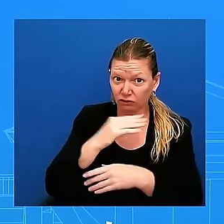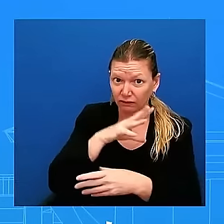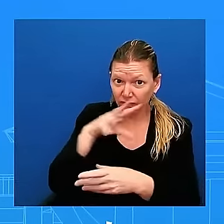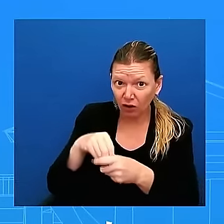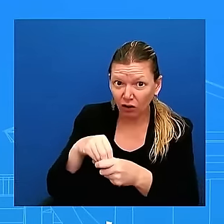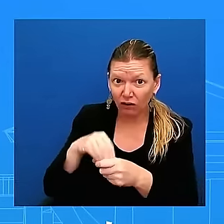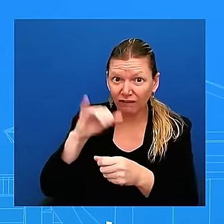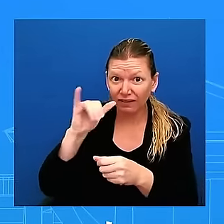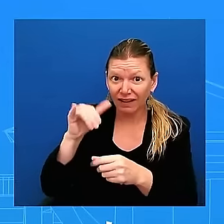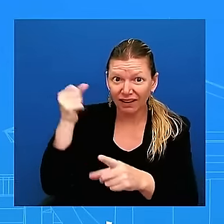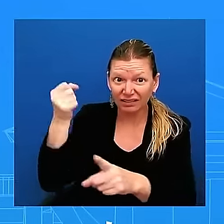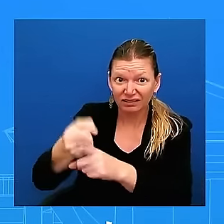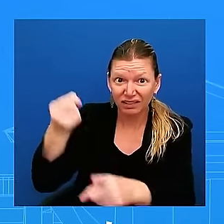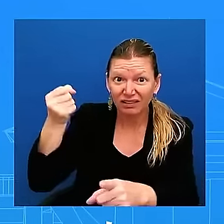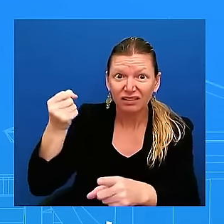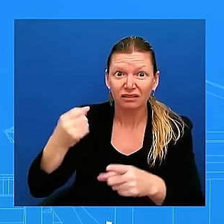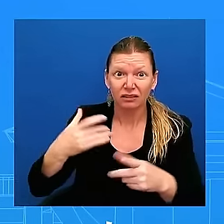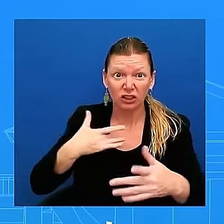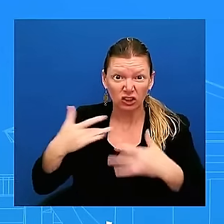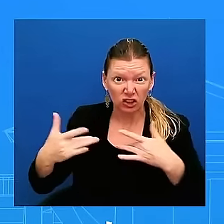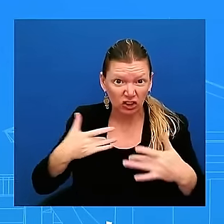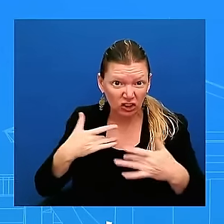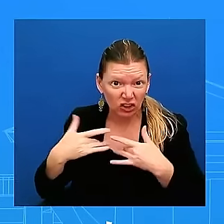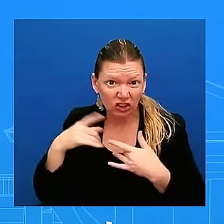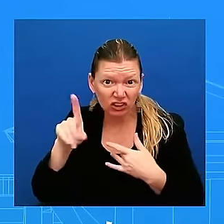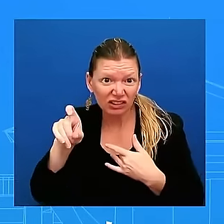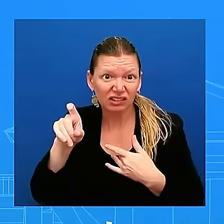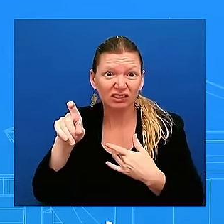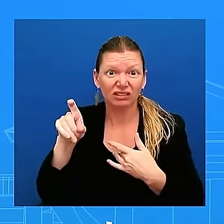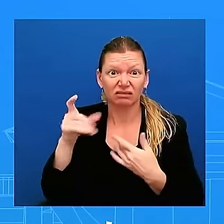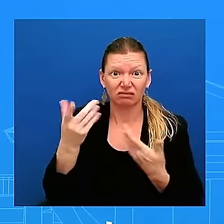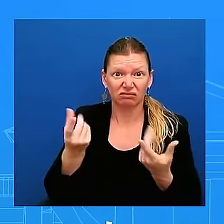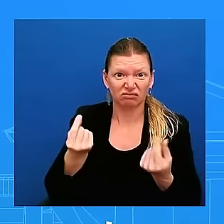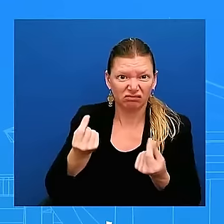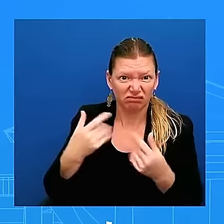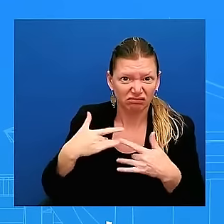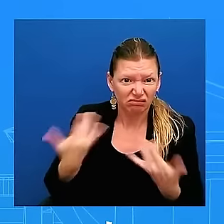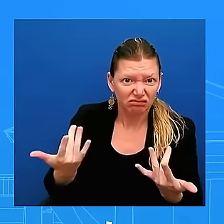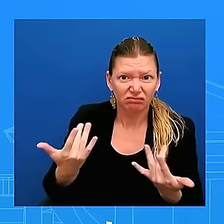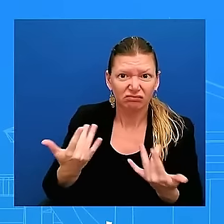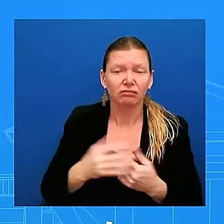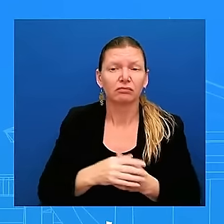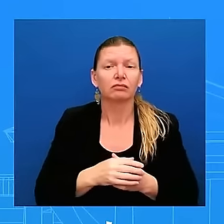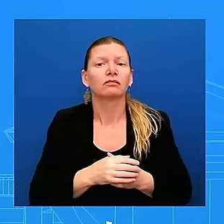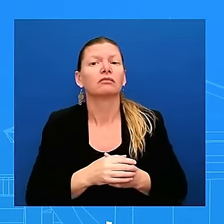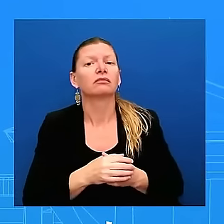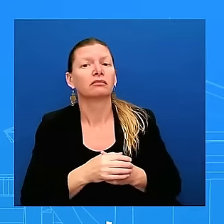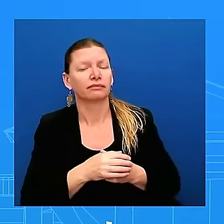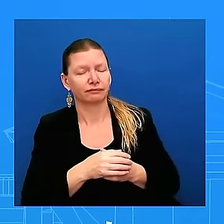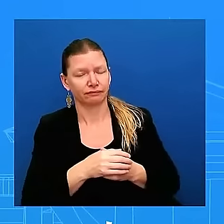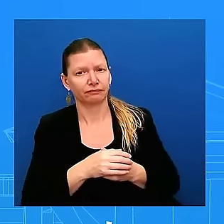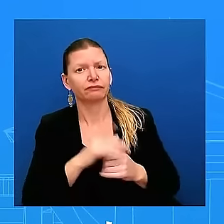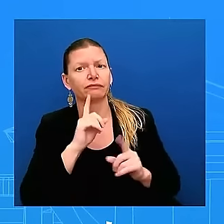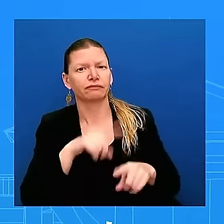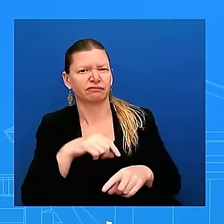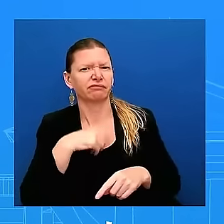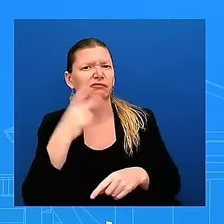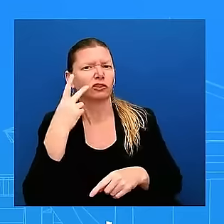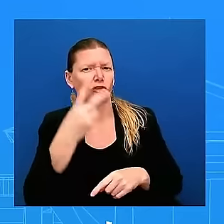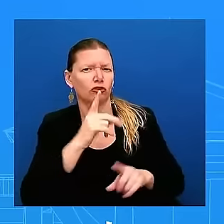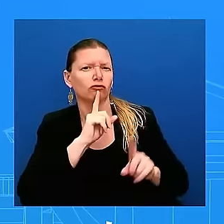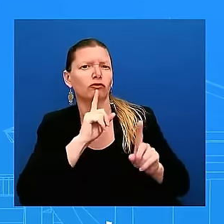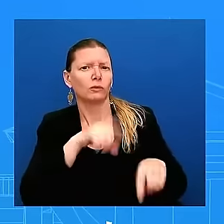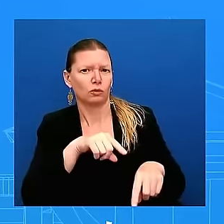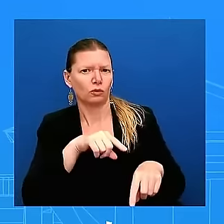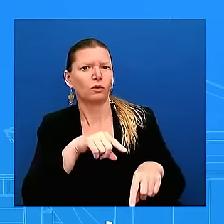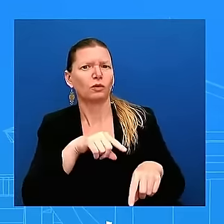seen obviously the reports uh I don't have more information uh to uh to share and I'm not going to uh speculate from here uh also